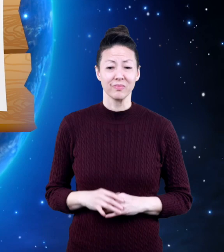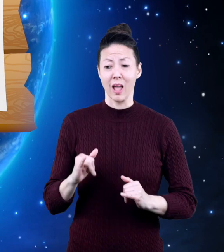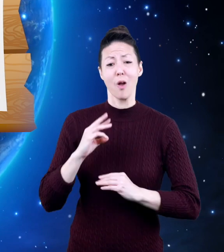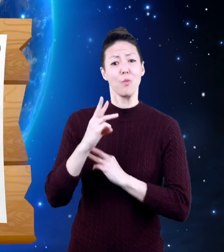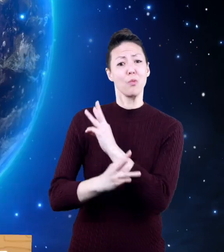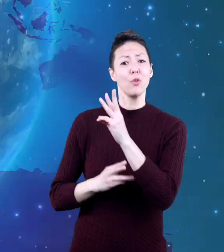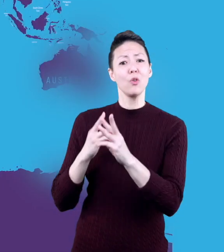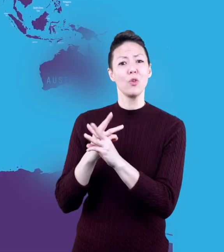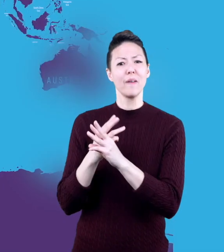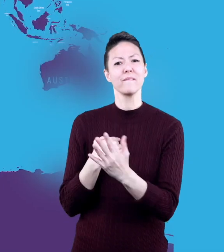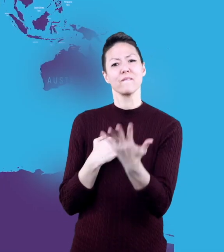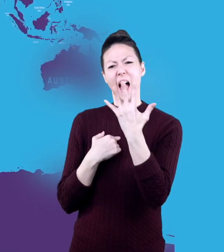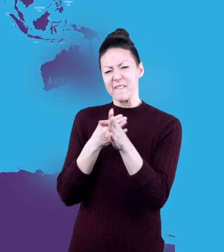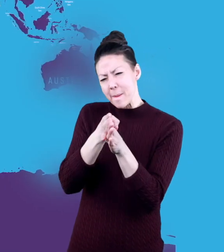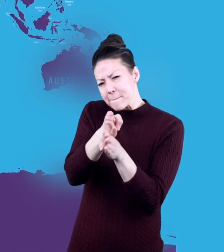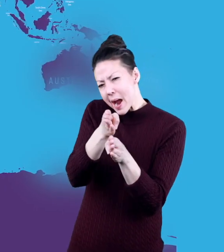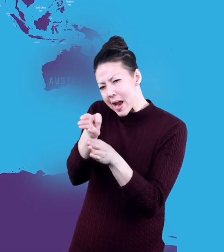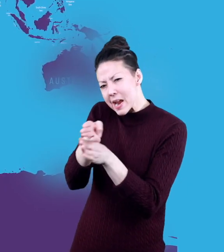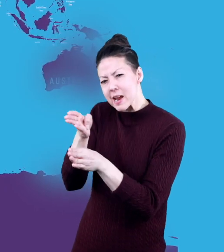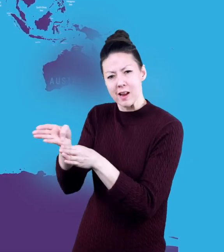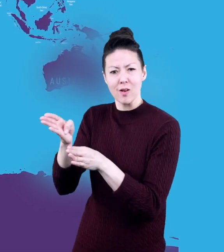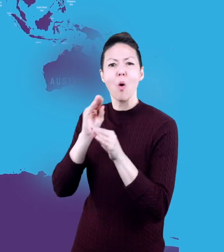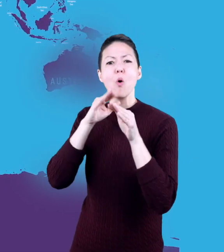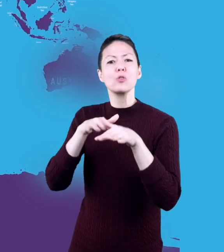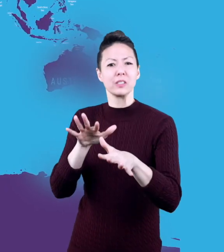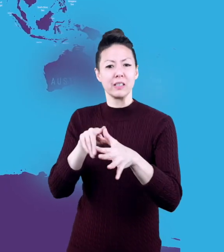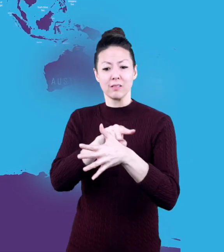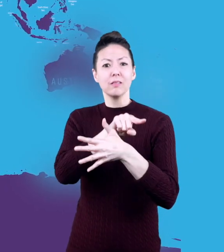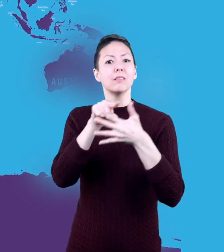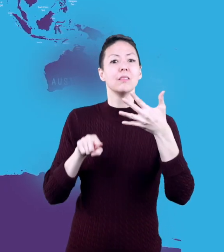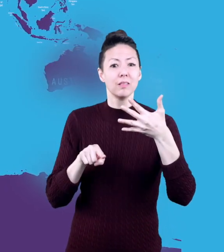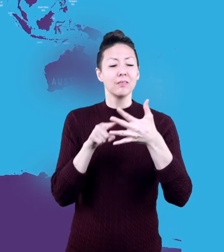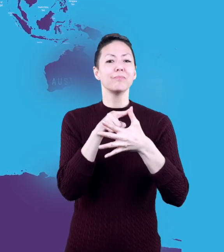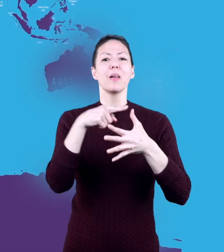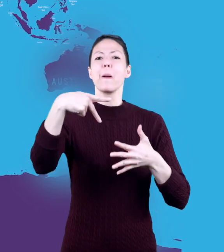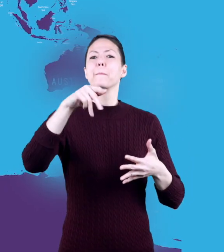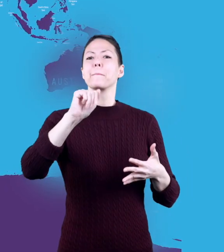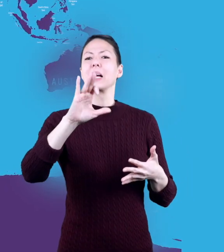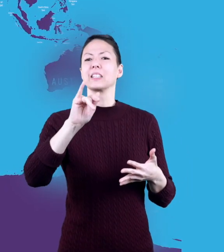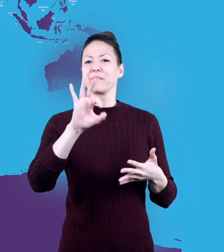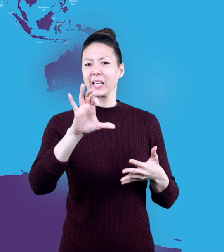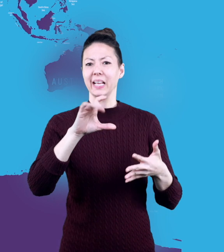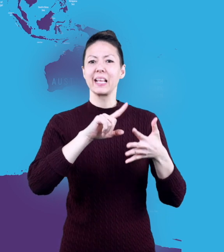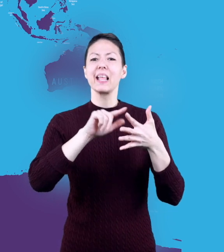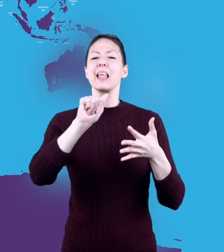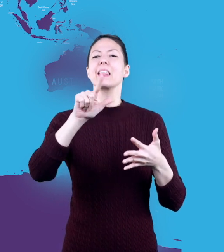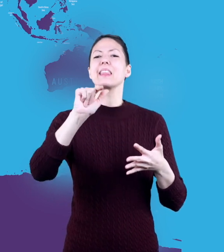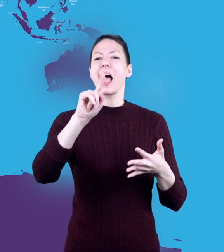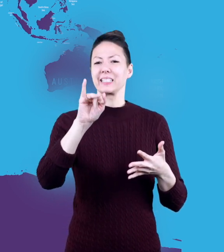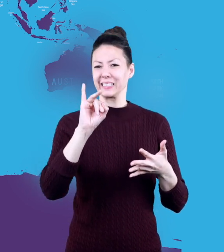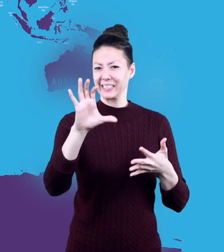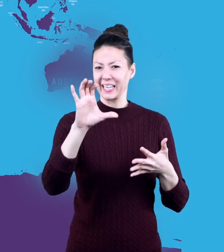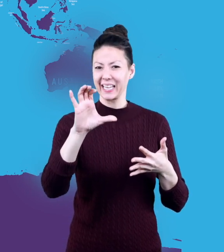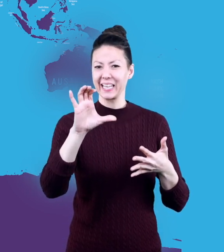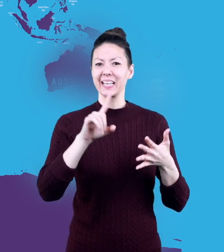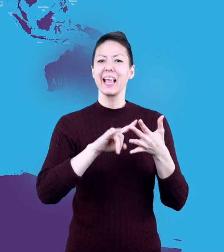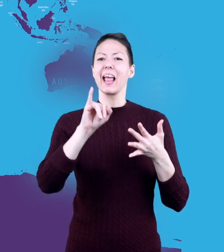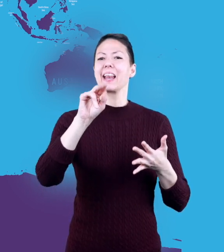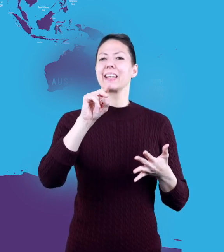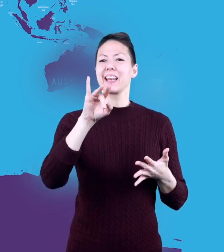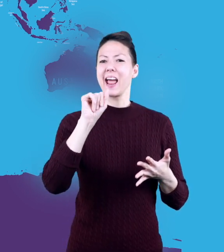The world has five main oceans. The Pacific, Atlantic,